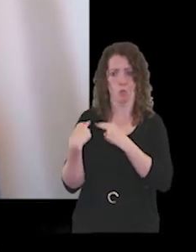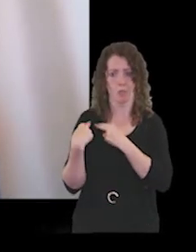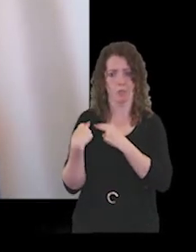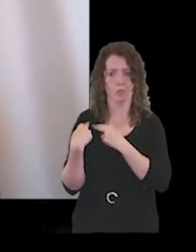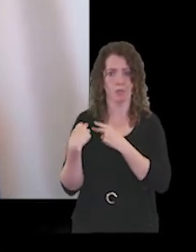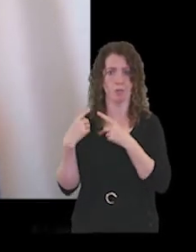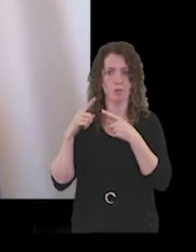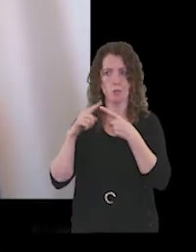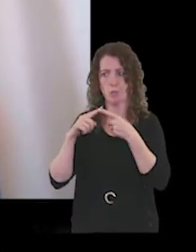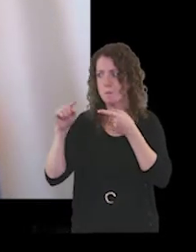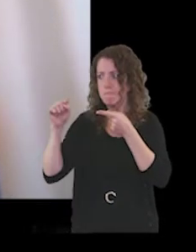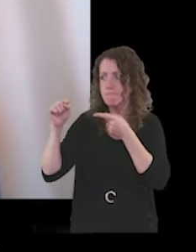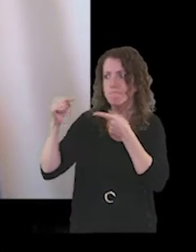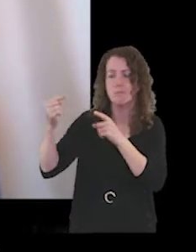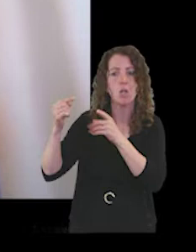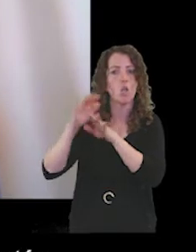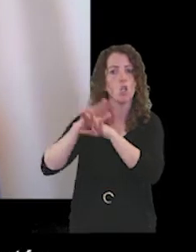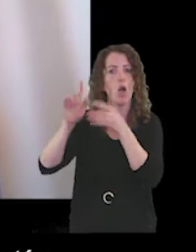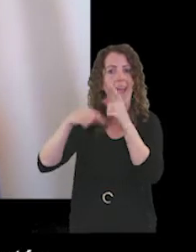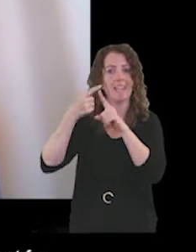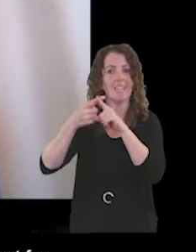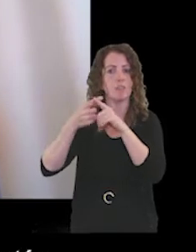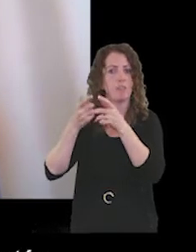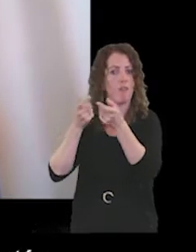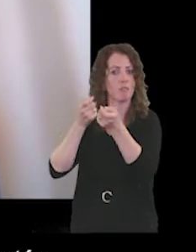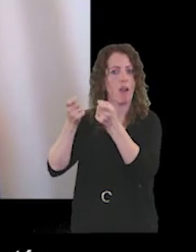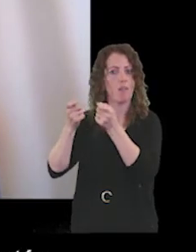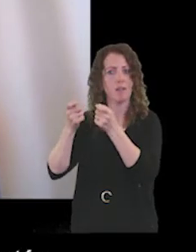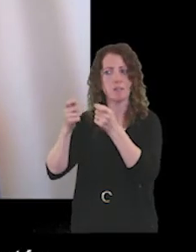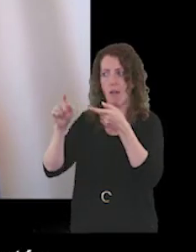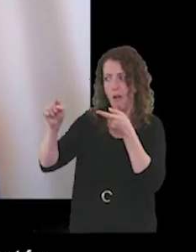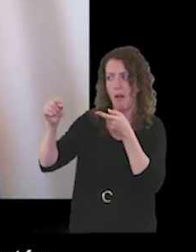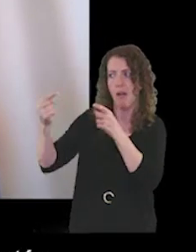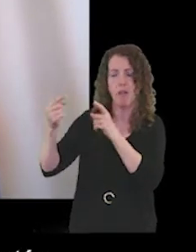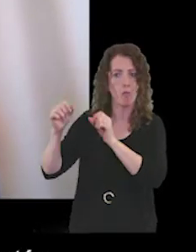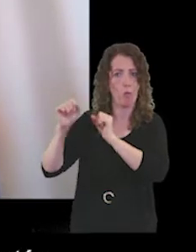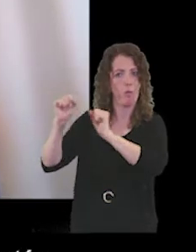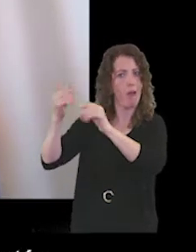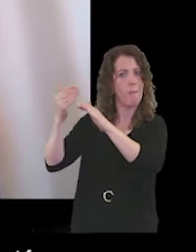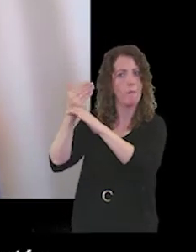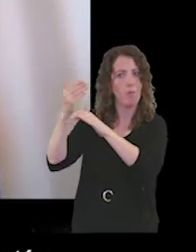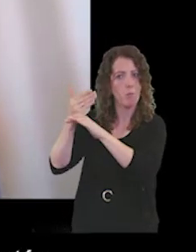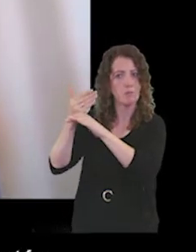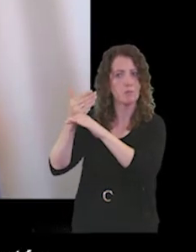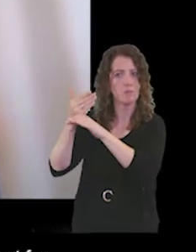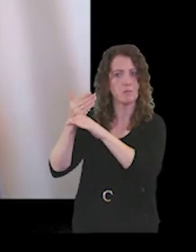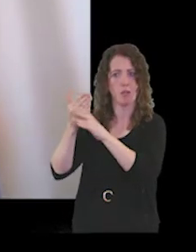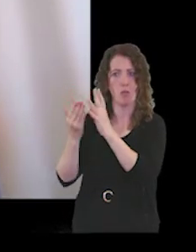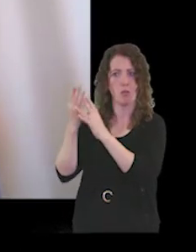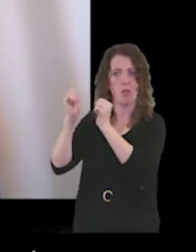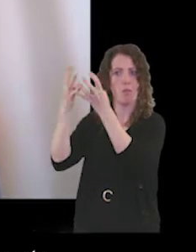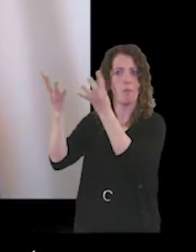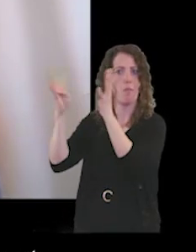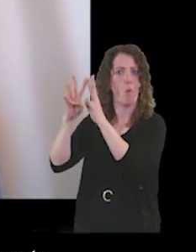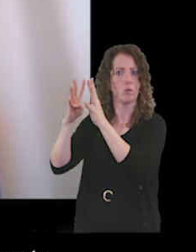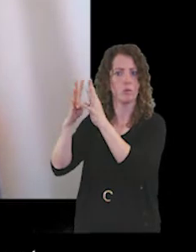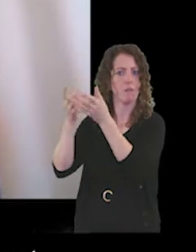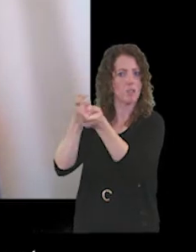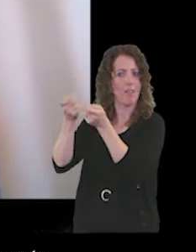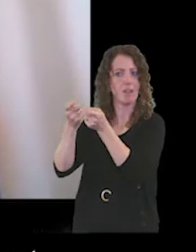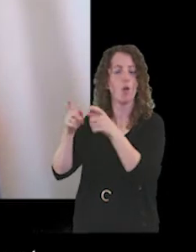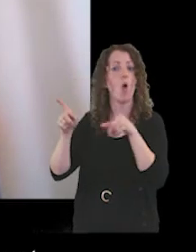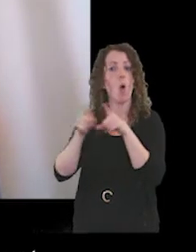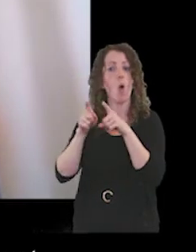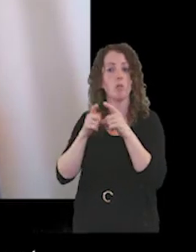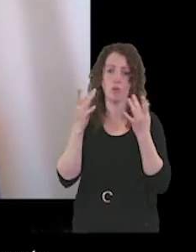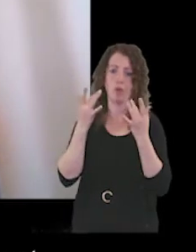non-executive directors individually and collectively to account for the performance of the Board of Directors and to represent the